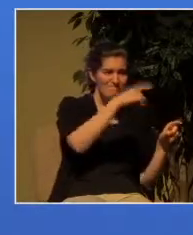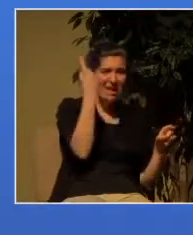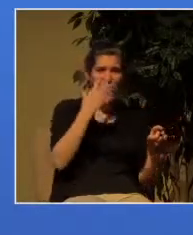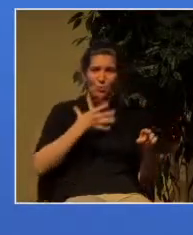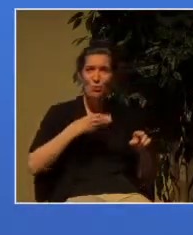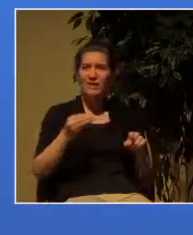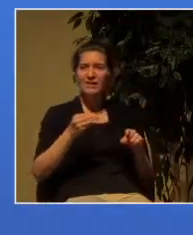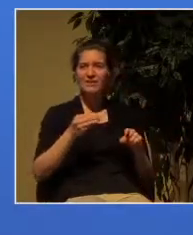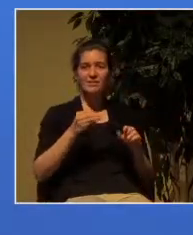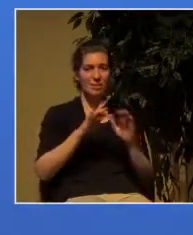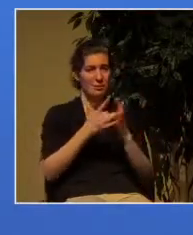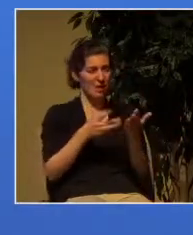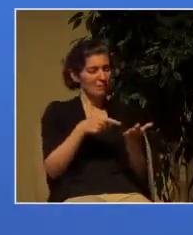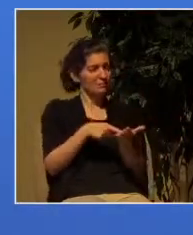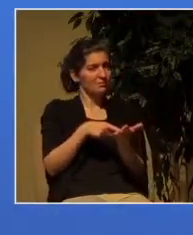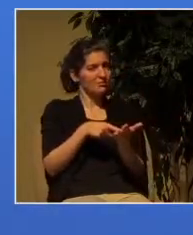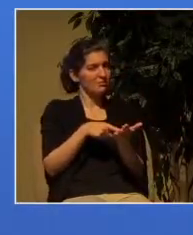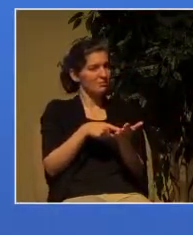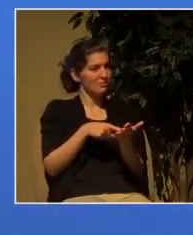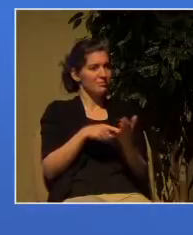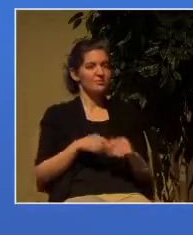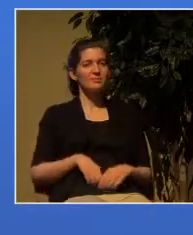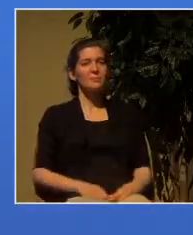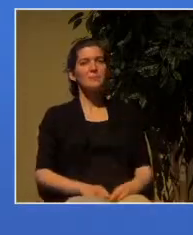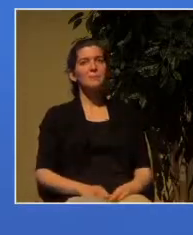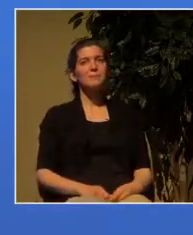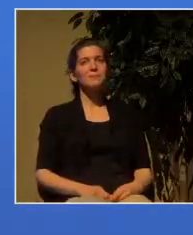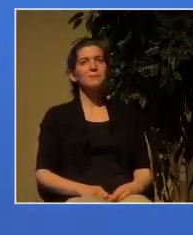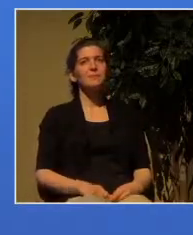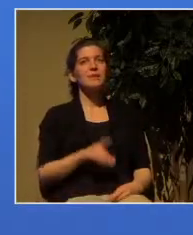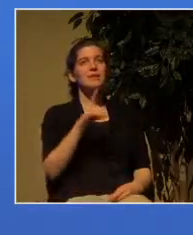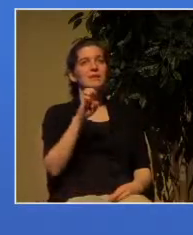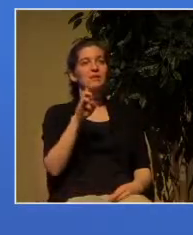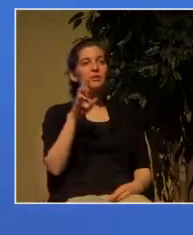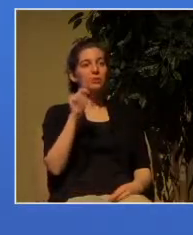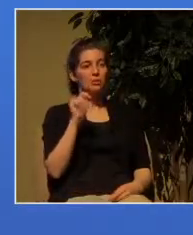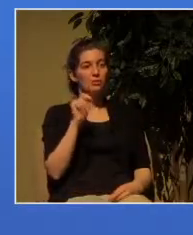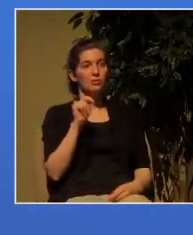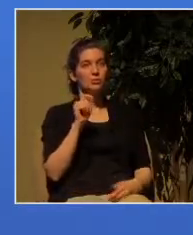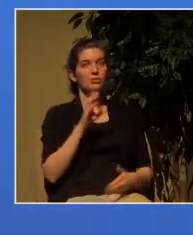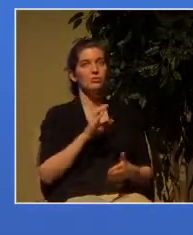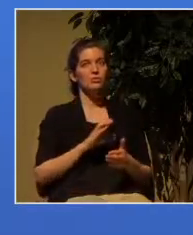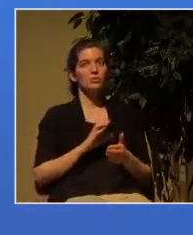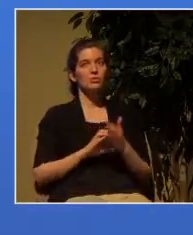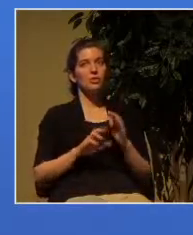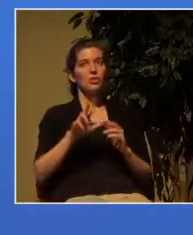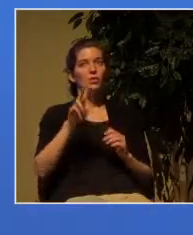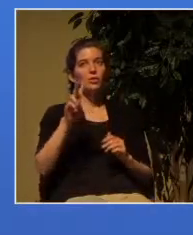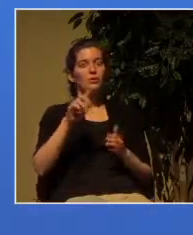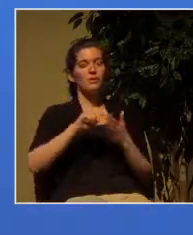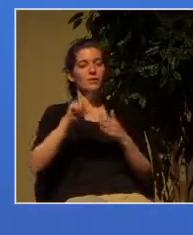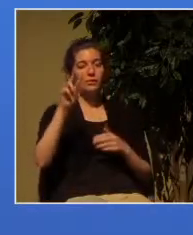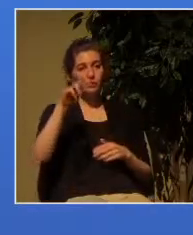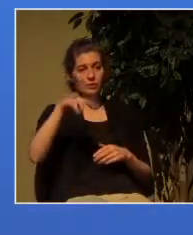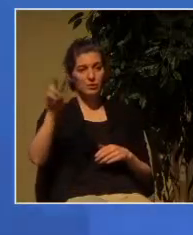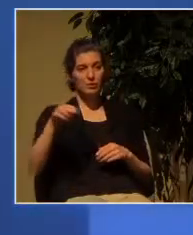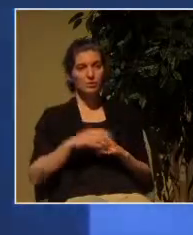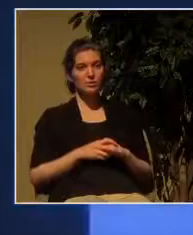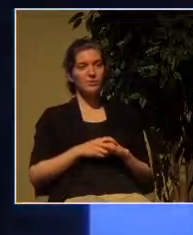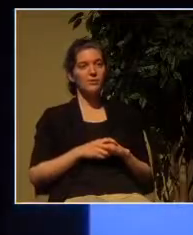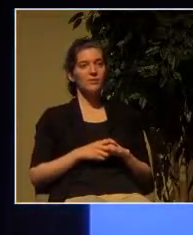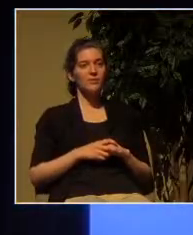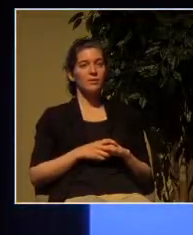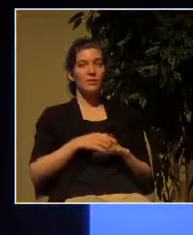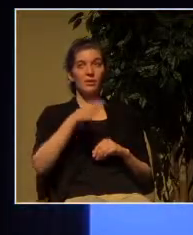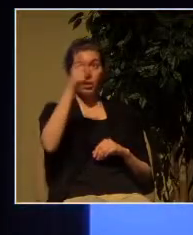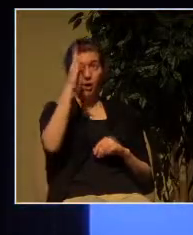is on this issue Deuteronomy 32 verse 22 for a fire has been kindled by